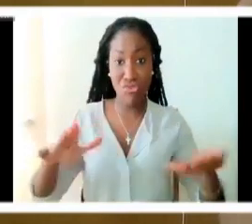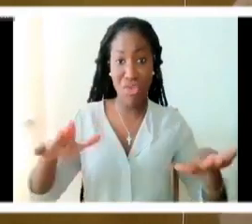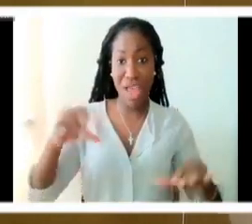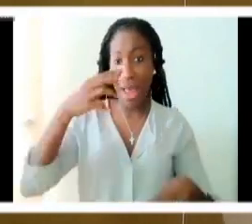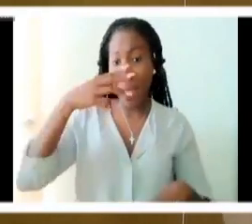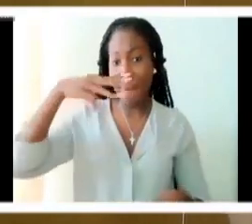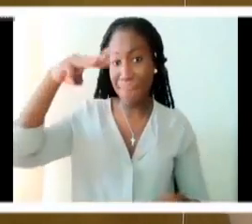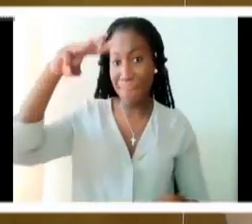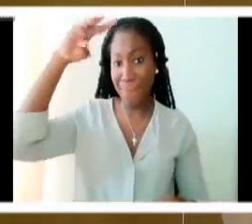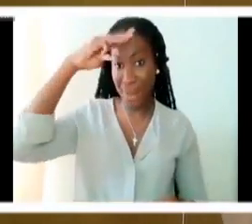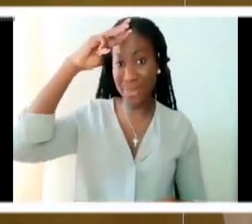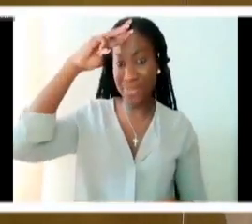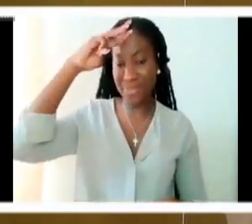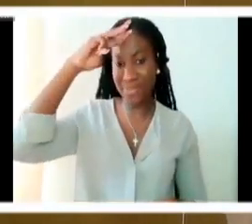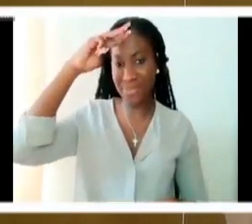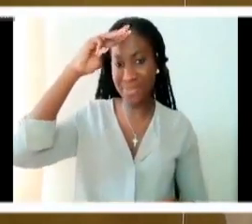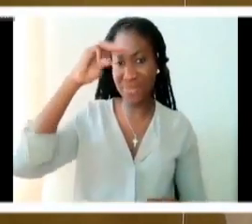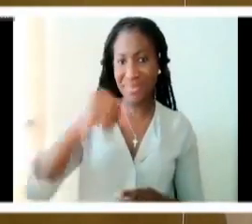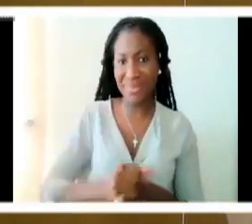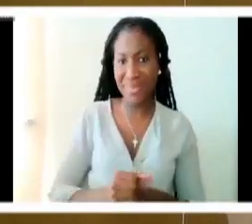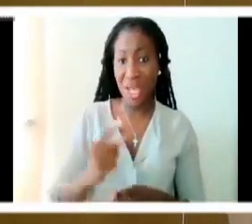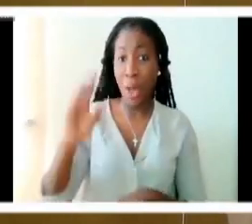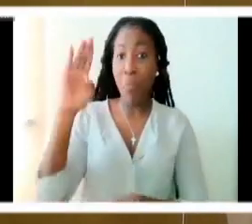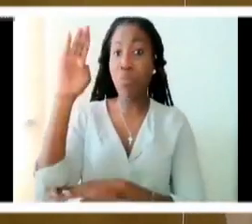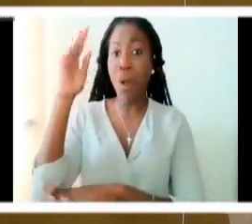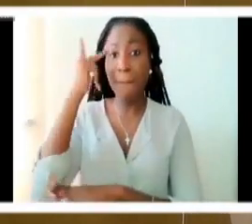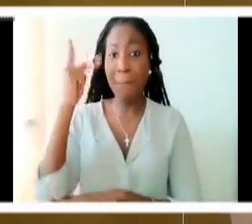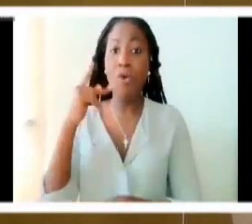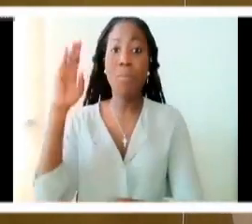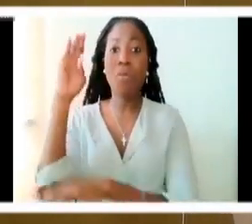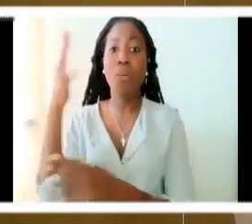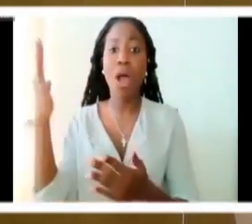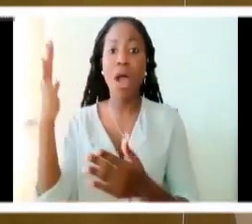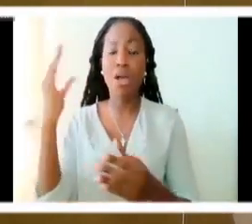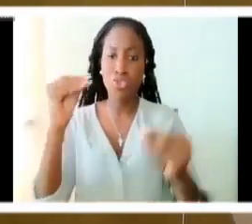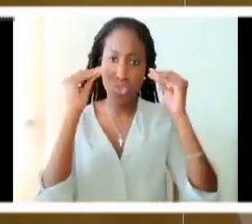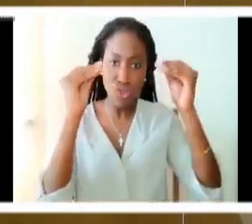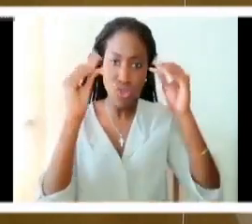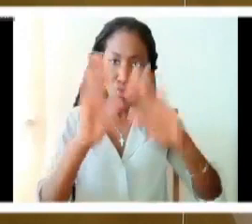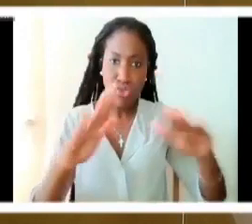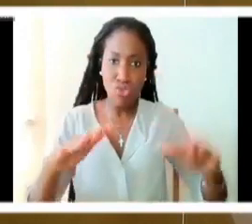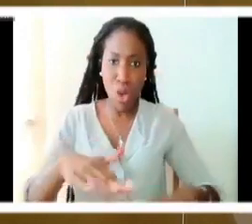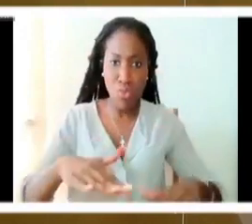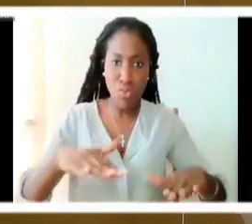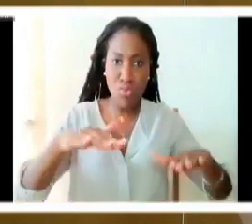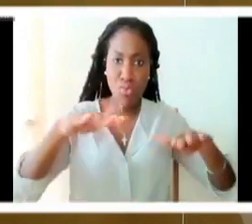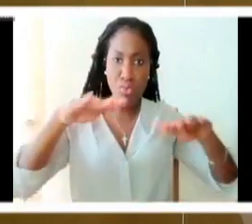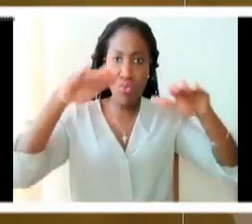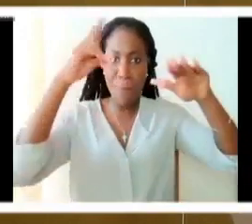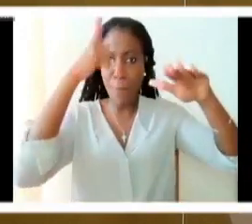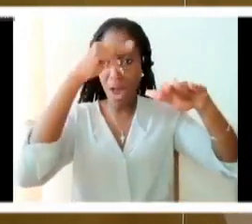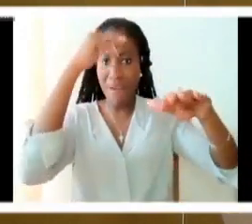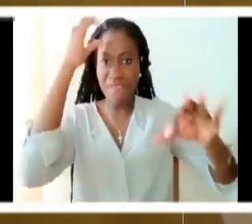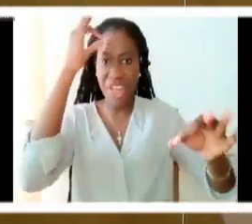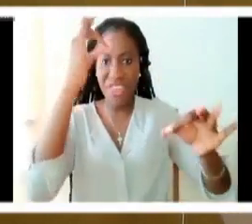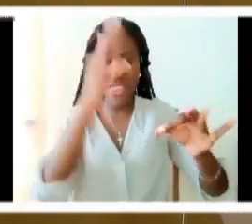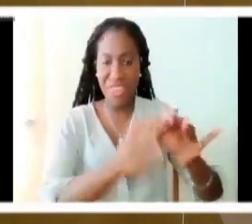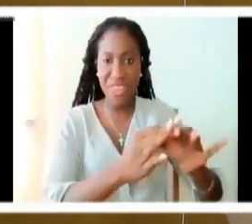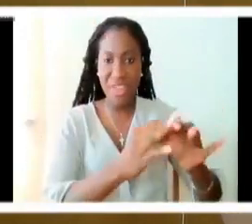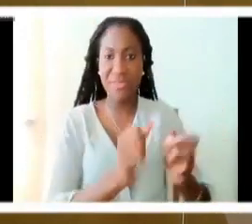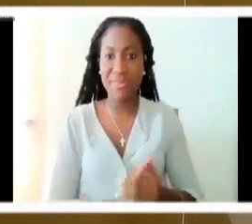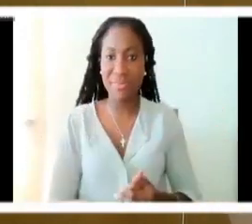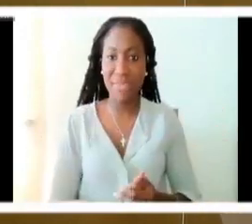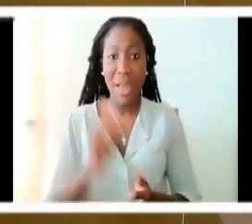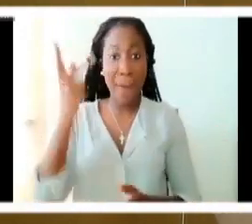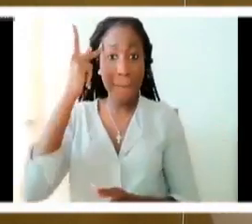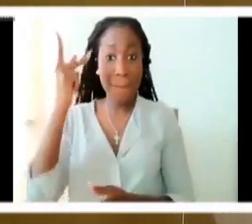you said you would bring them up in the faith and at the end of the teaching we said you are the first teachers of these children may